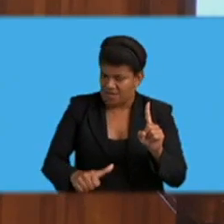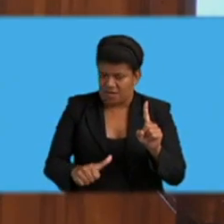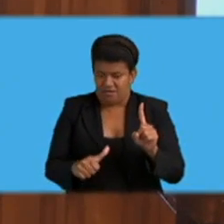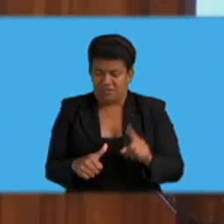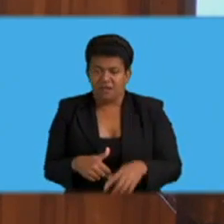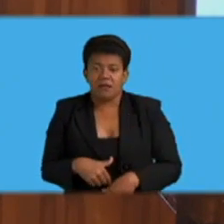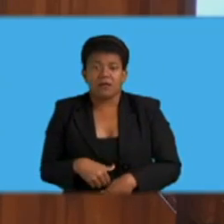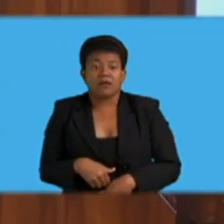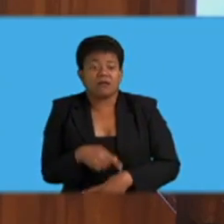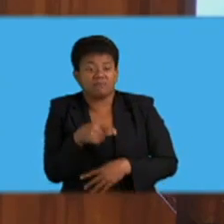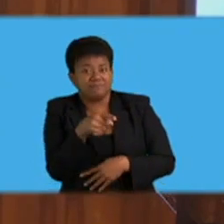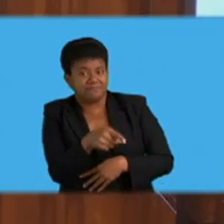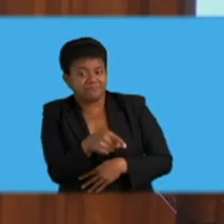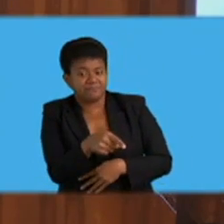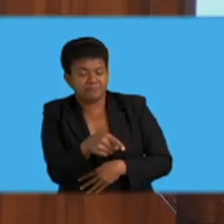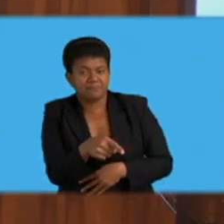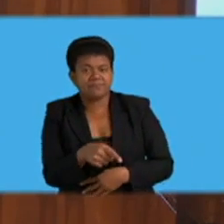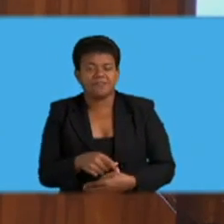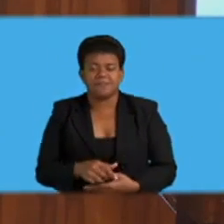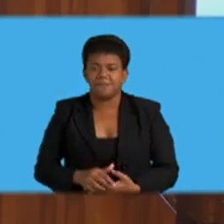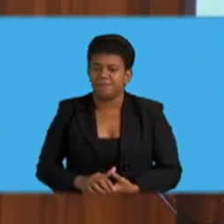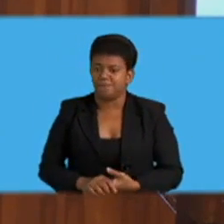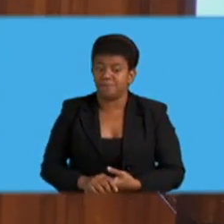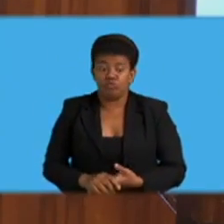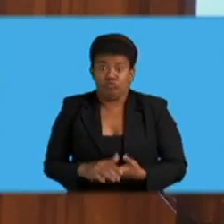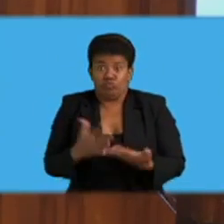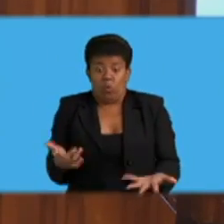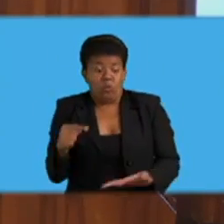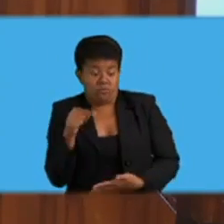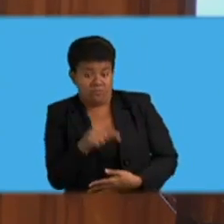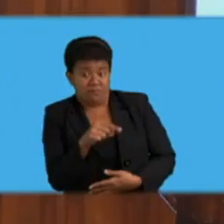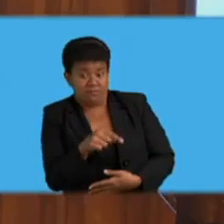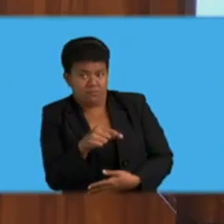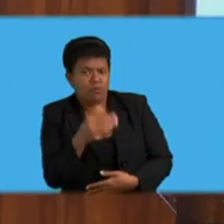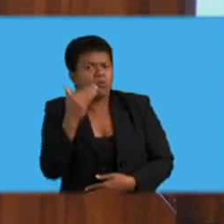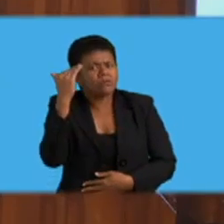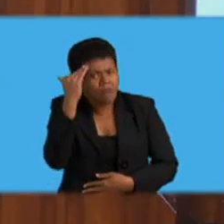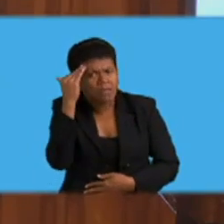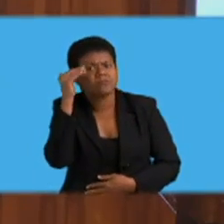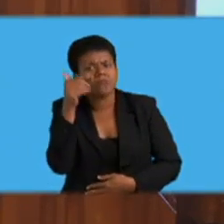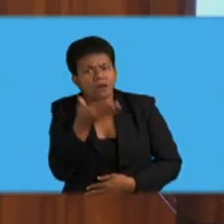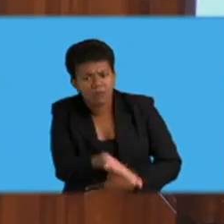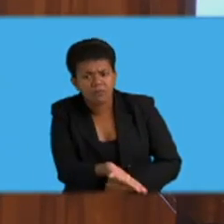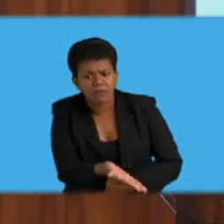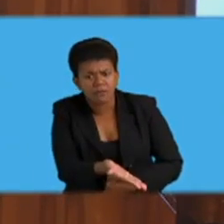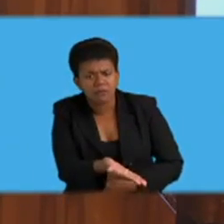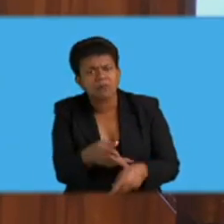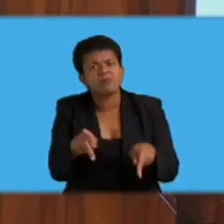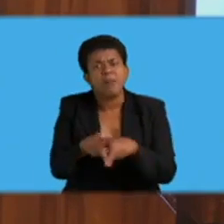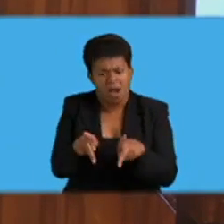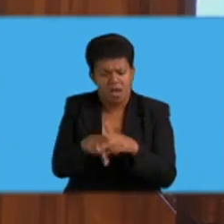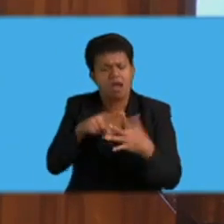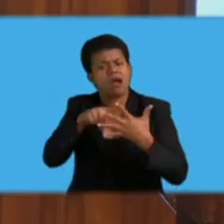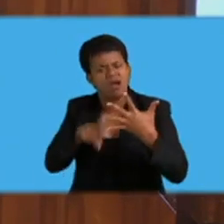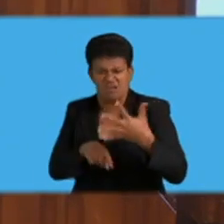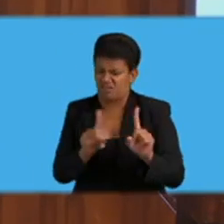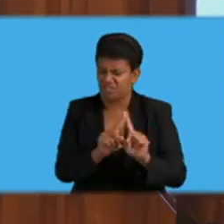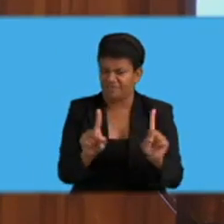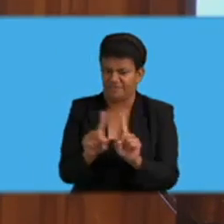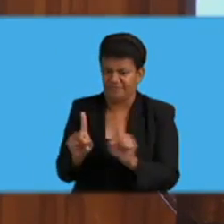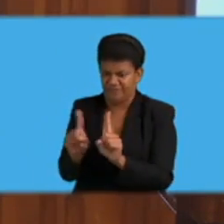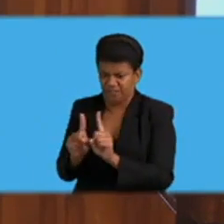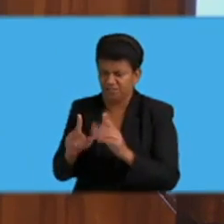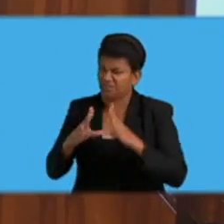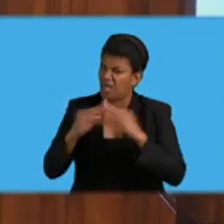that he or she is the person's sexual partner. Honorable Deputy